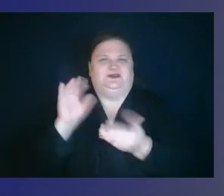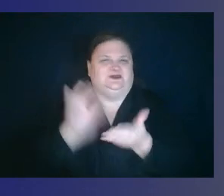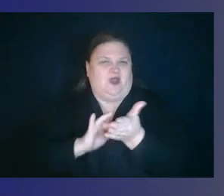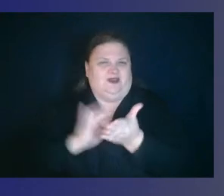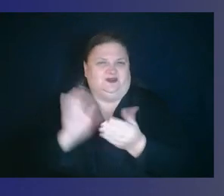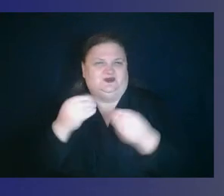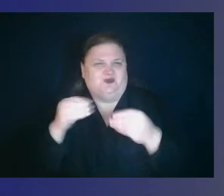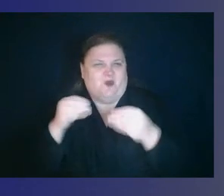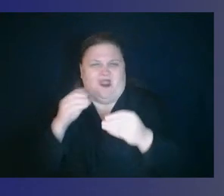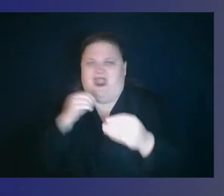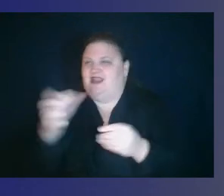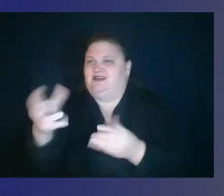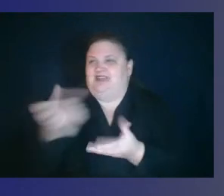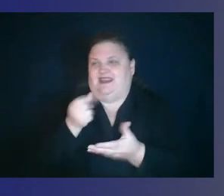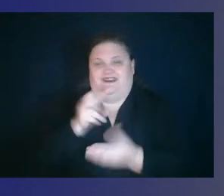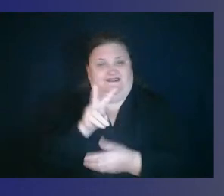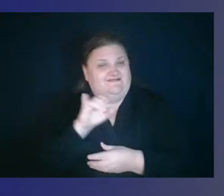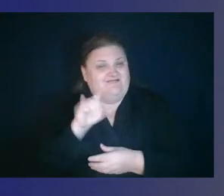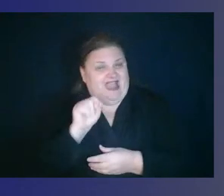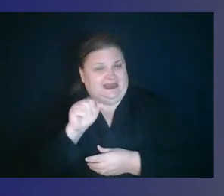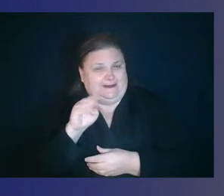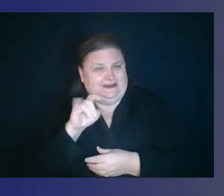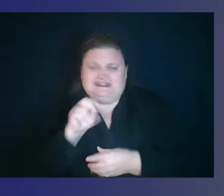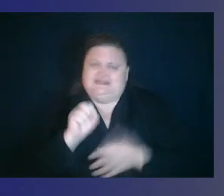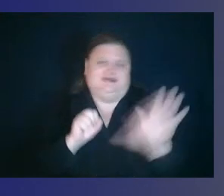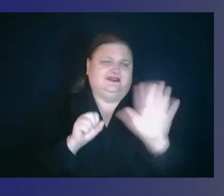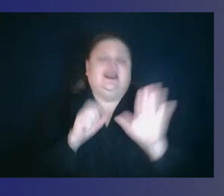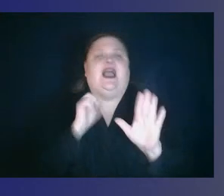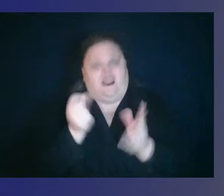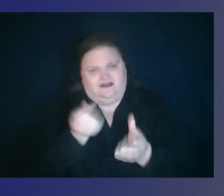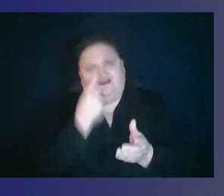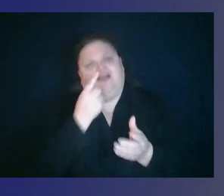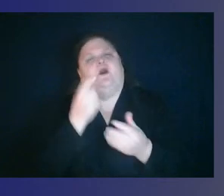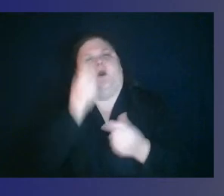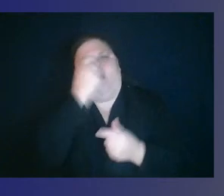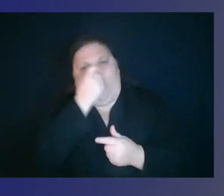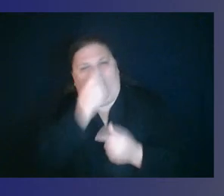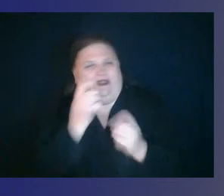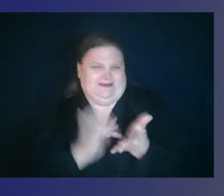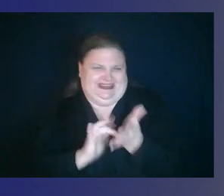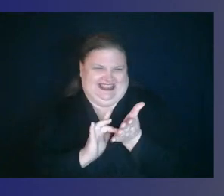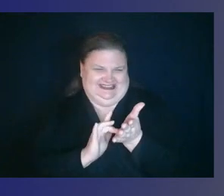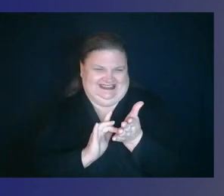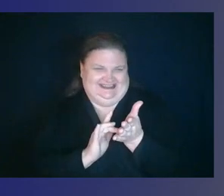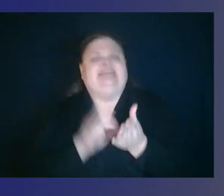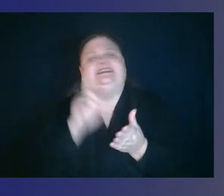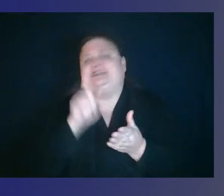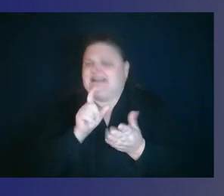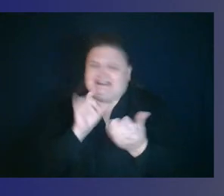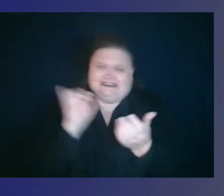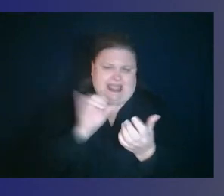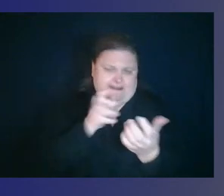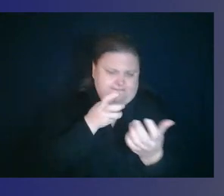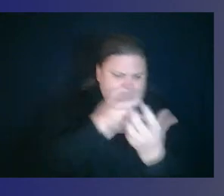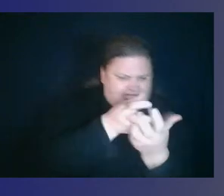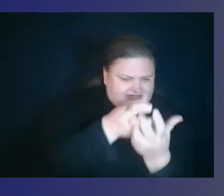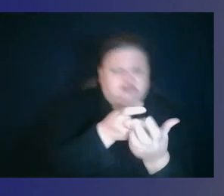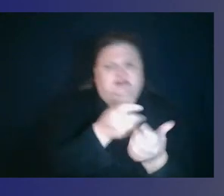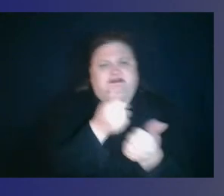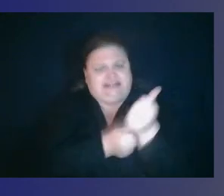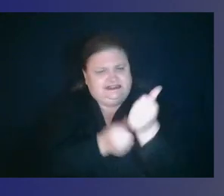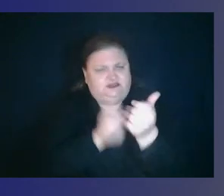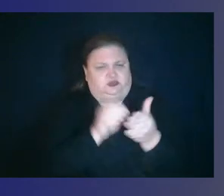like that, but I get some medication that specifically addresses what I need and we have to be able to do that. And while I think there's no right way